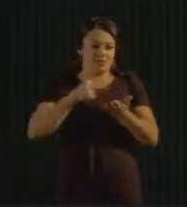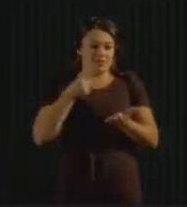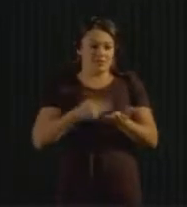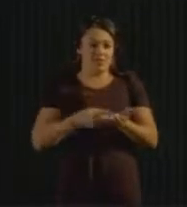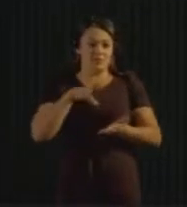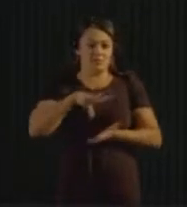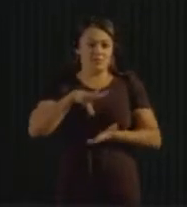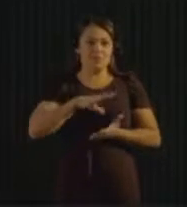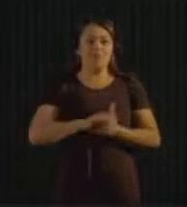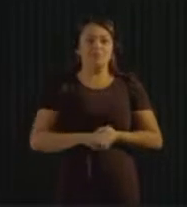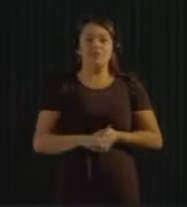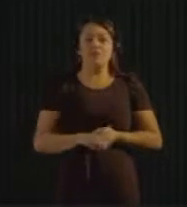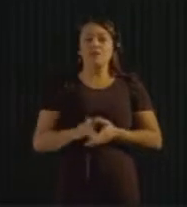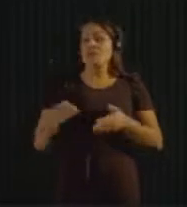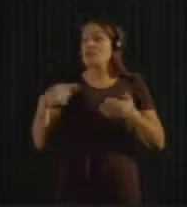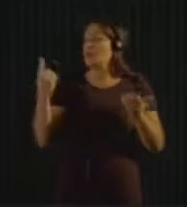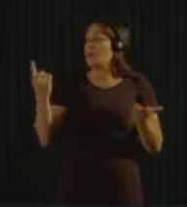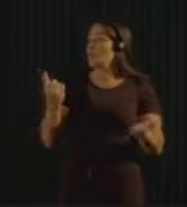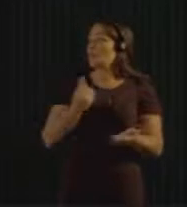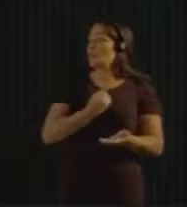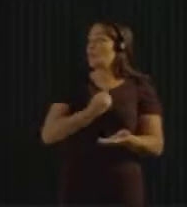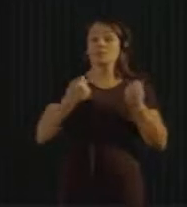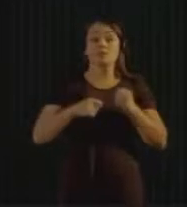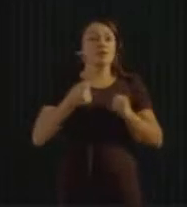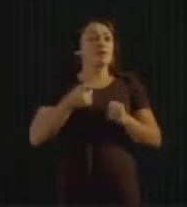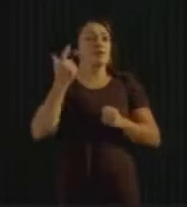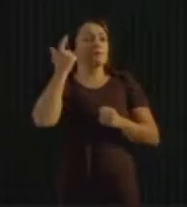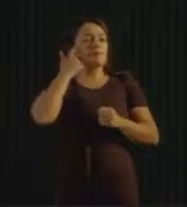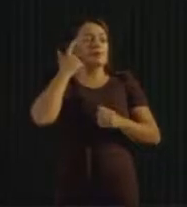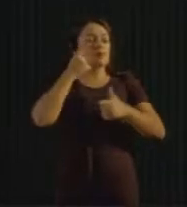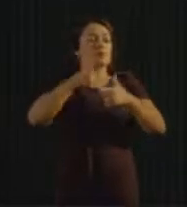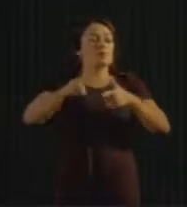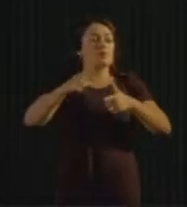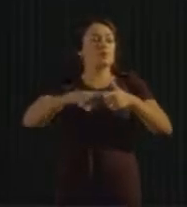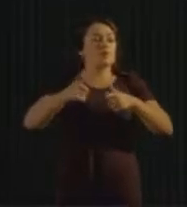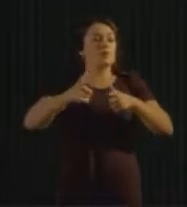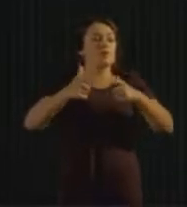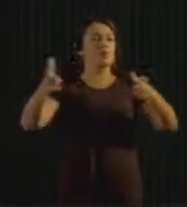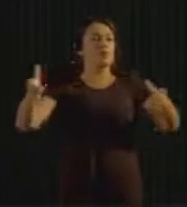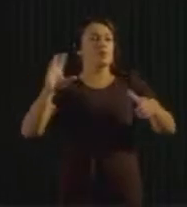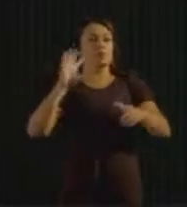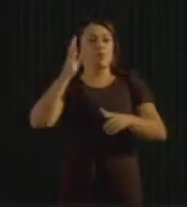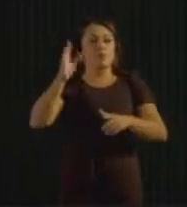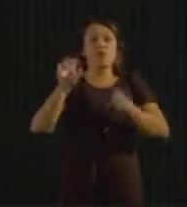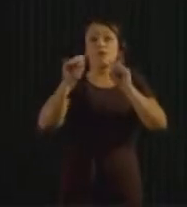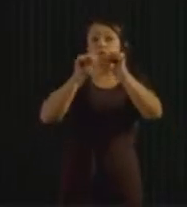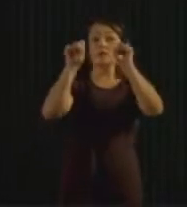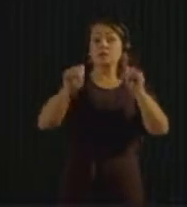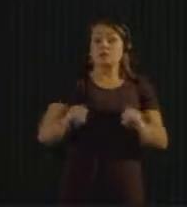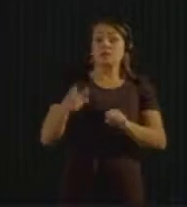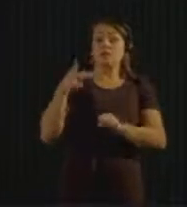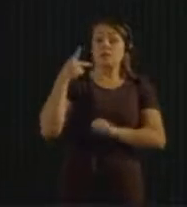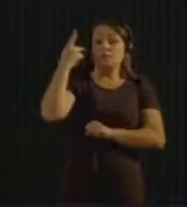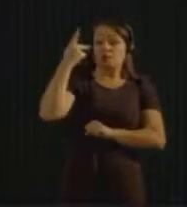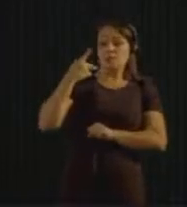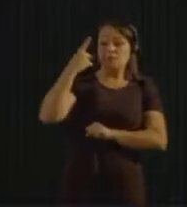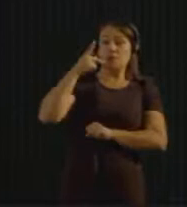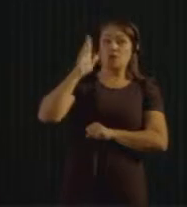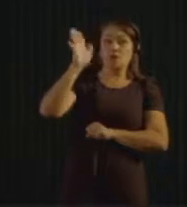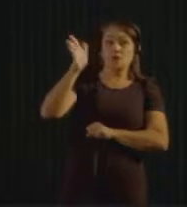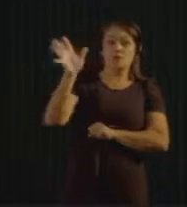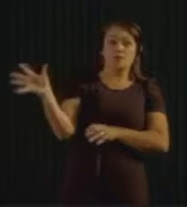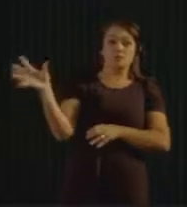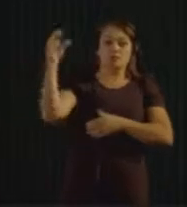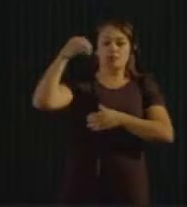structured problem. A political system that is captured by the commercial interest and an economic system that seeks endless growth,